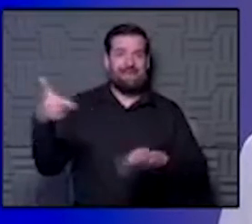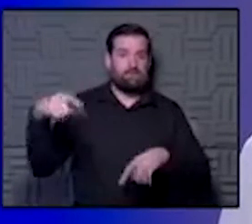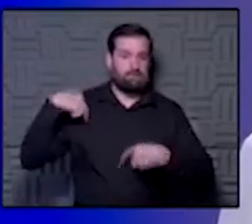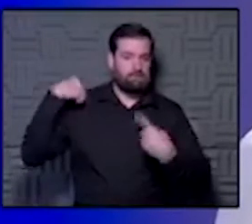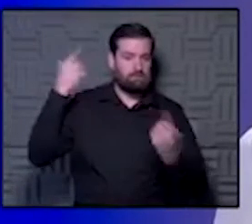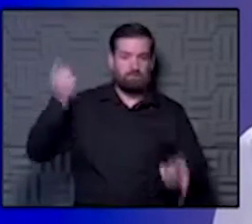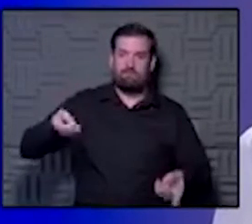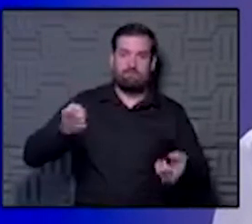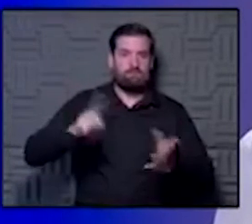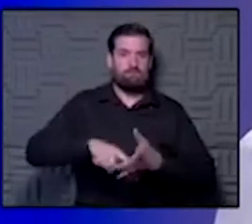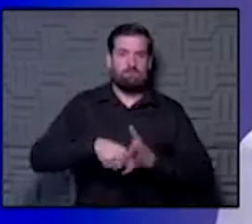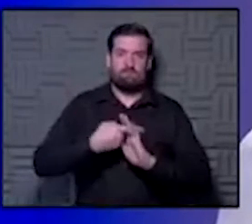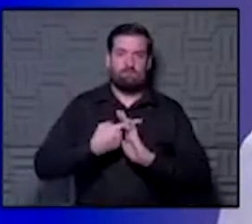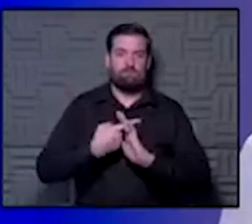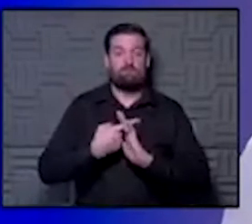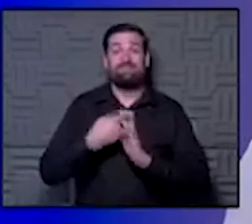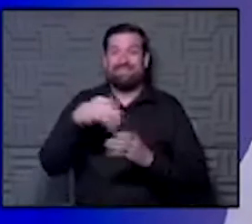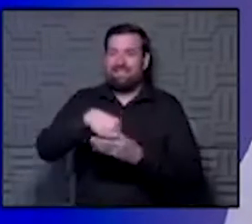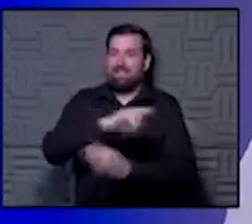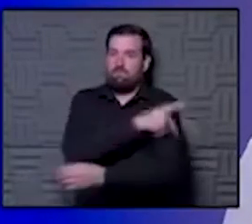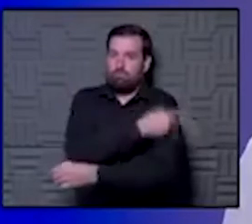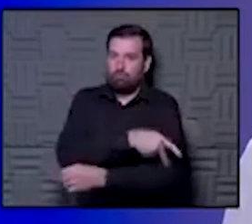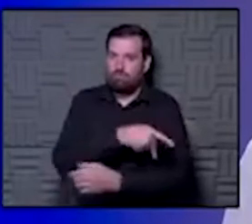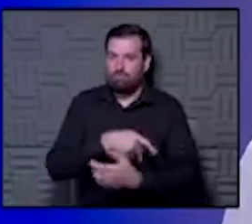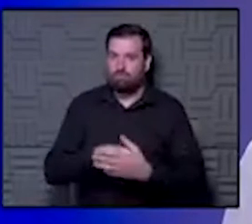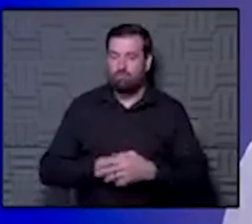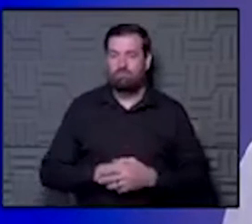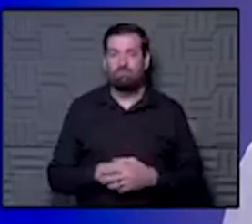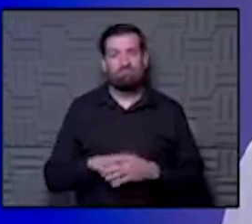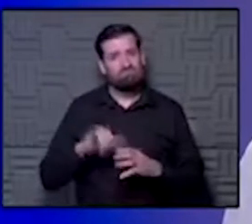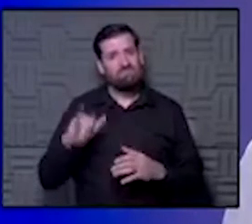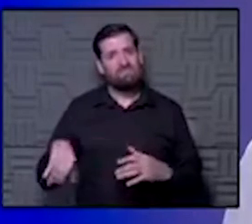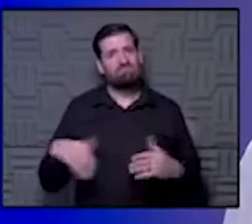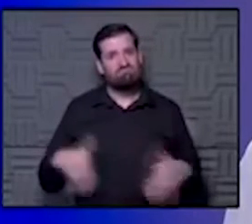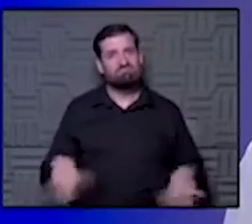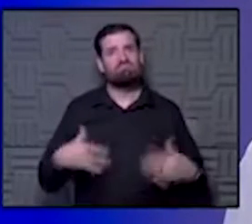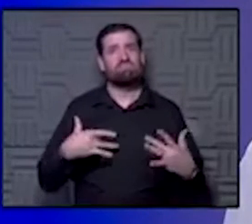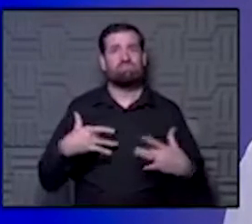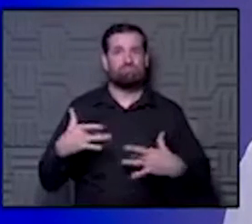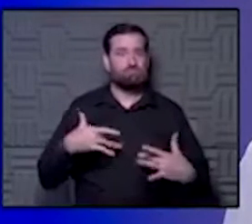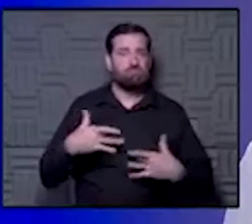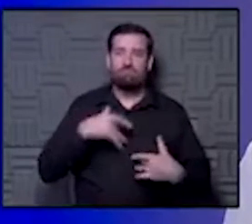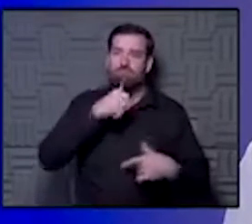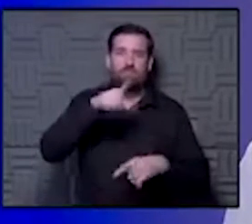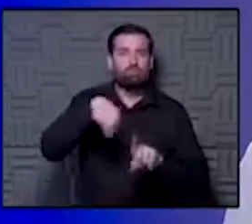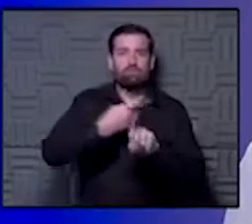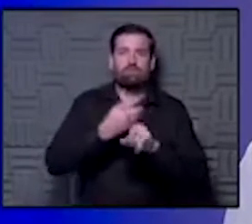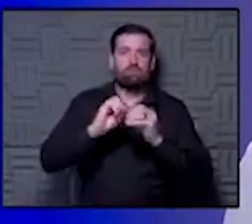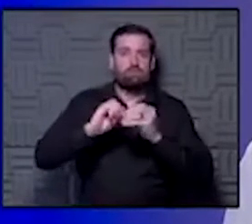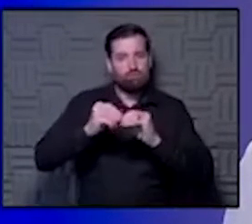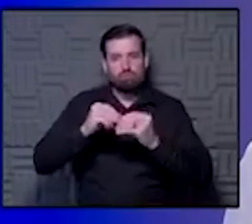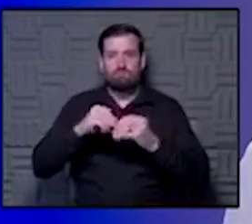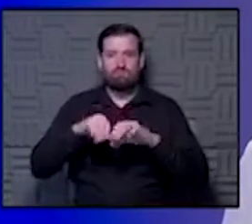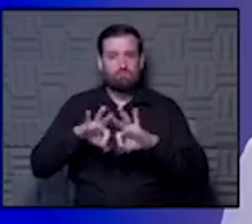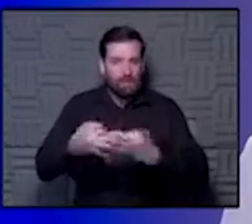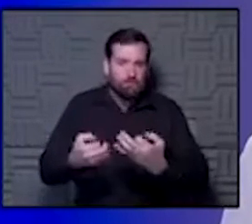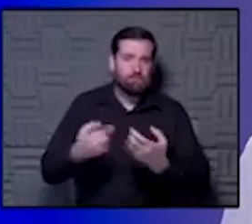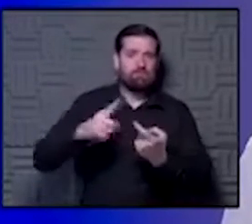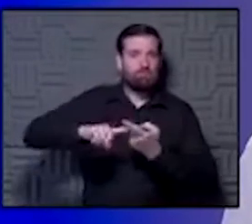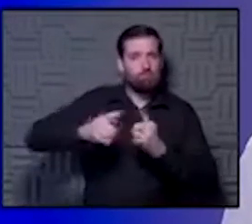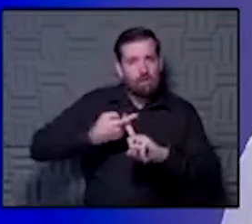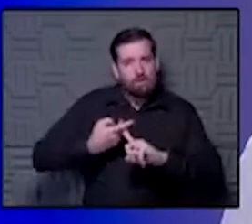the pandemic of in-hospital patients. So that is really concerning. Again, it's not just numbers. It's loved ones and friends, and